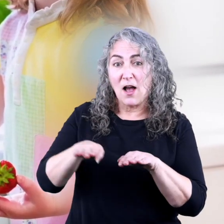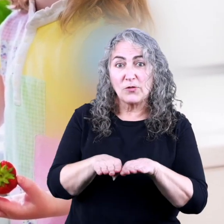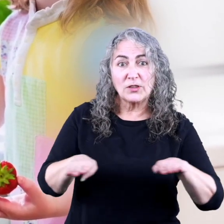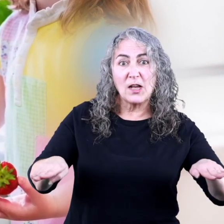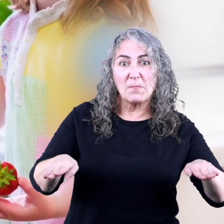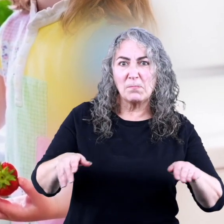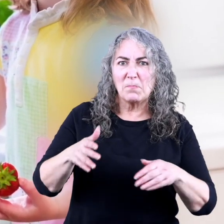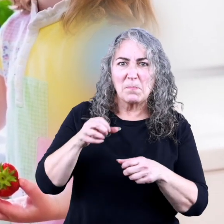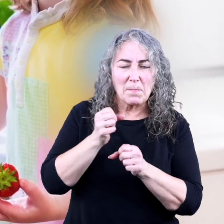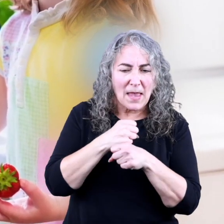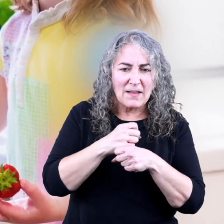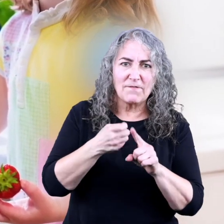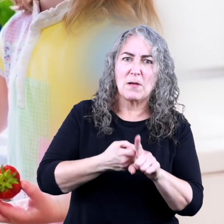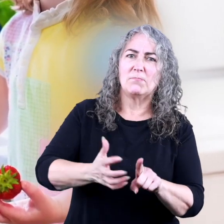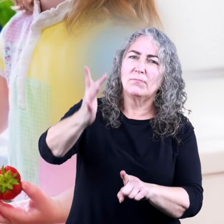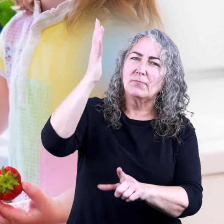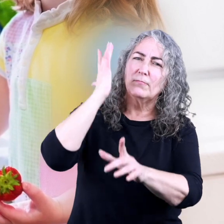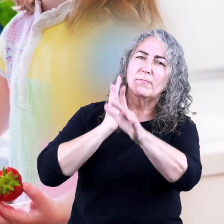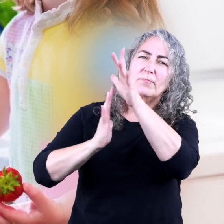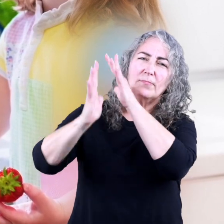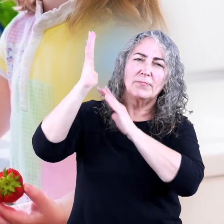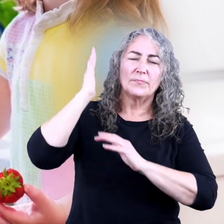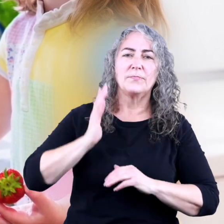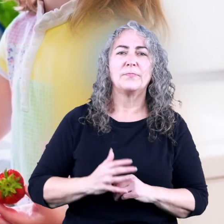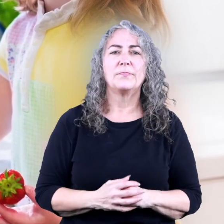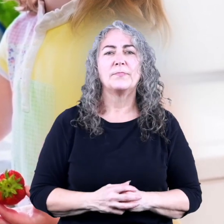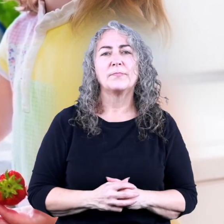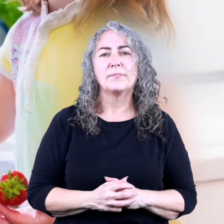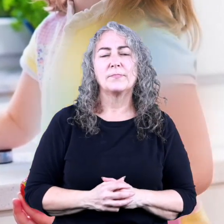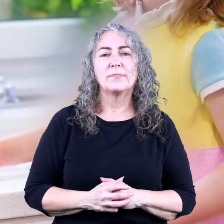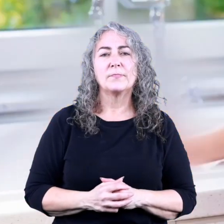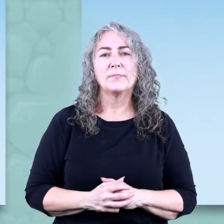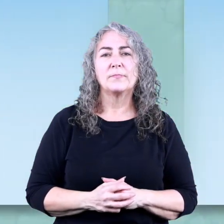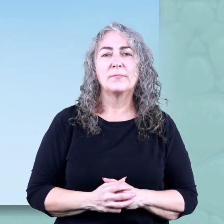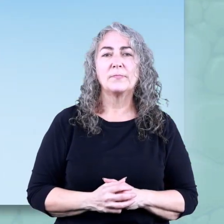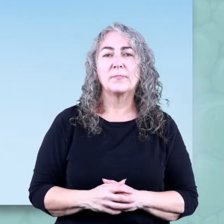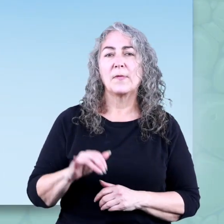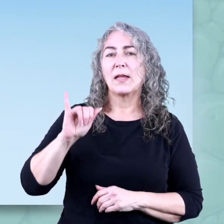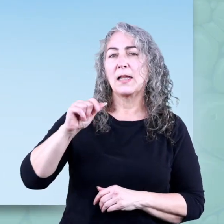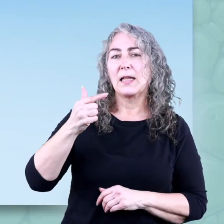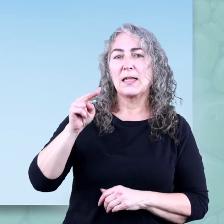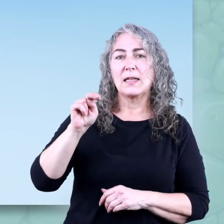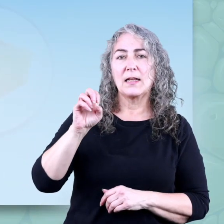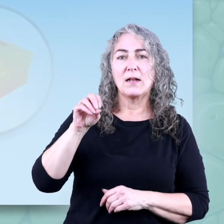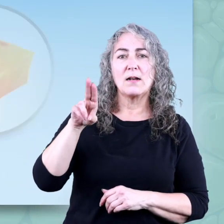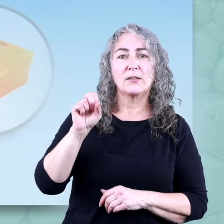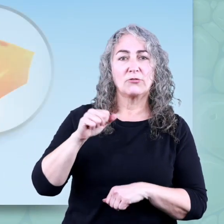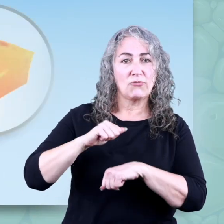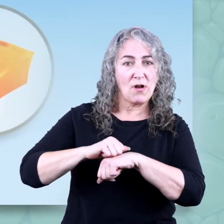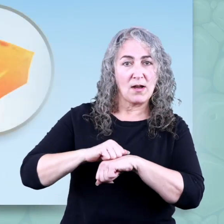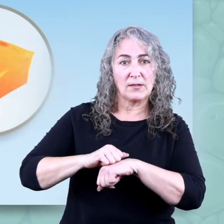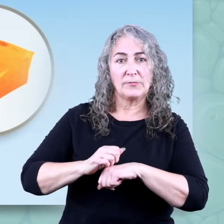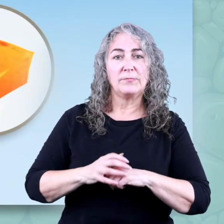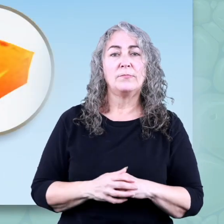that your countertop took millions of years to form. Igneous rocks.